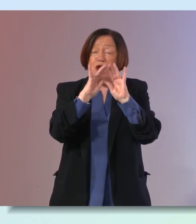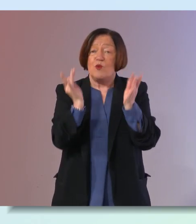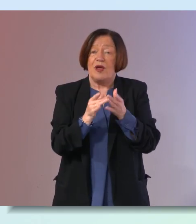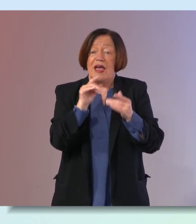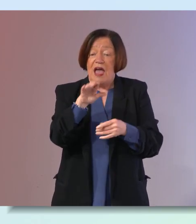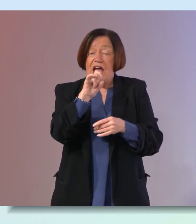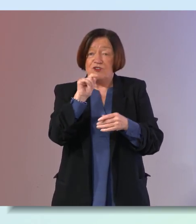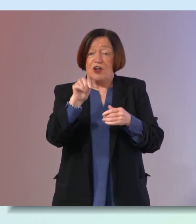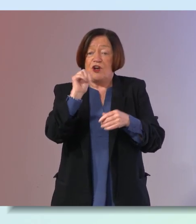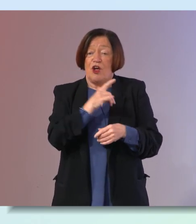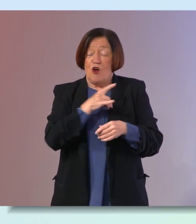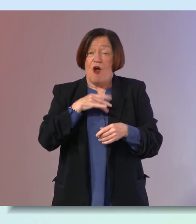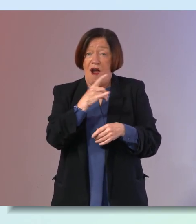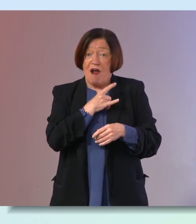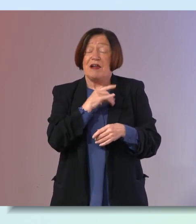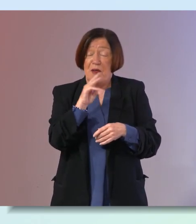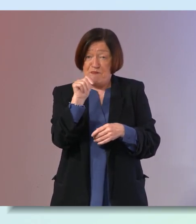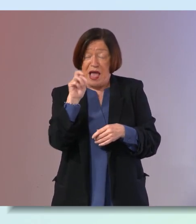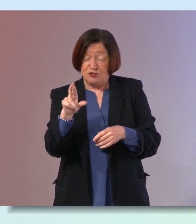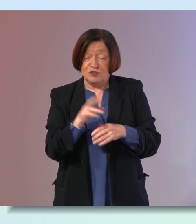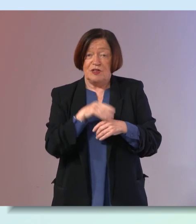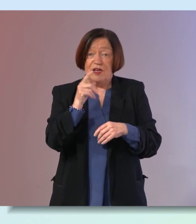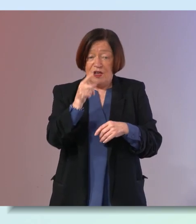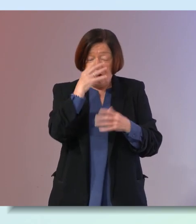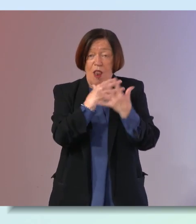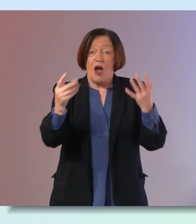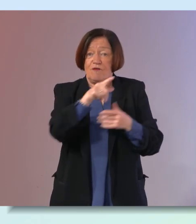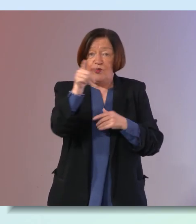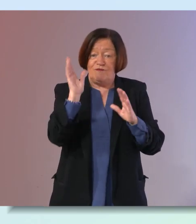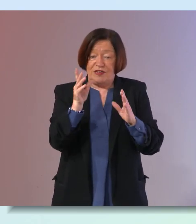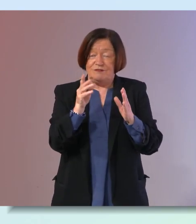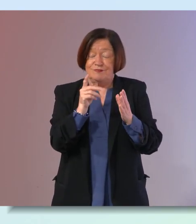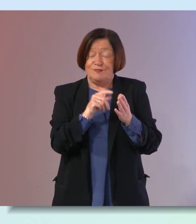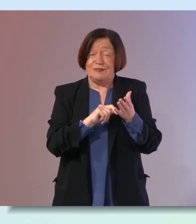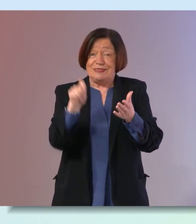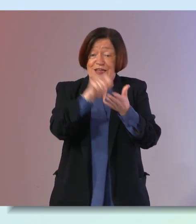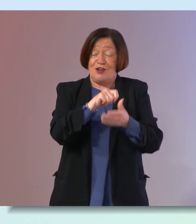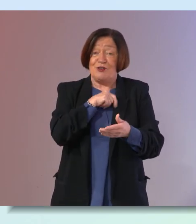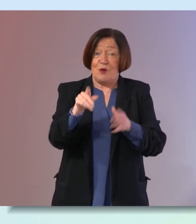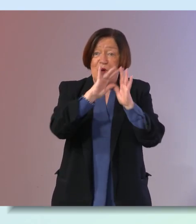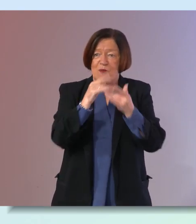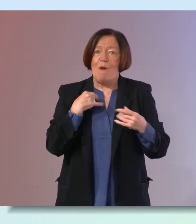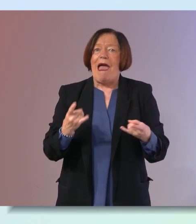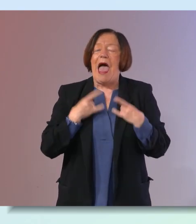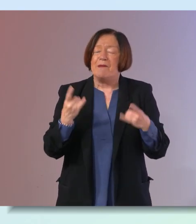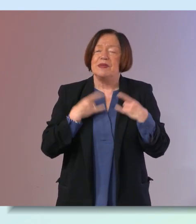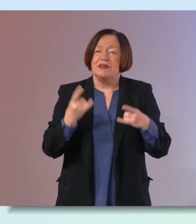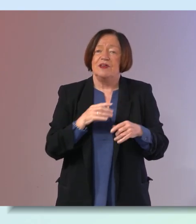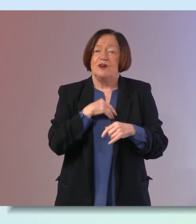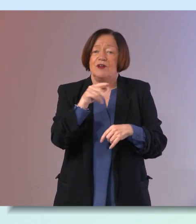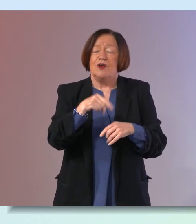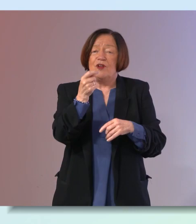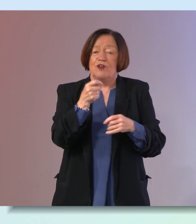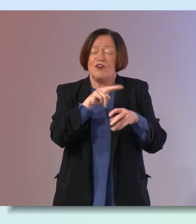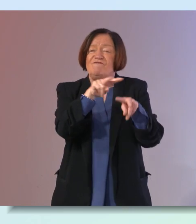hashtag is her heart matters i know thousands of you have signed up to the webinar so we're very very happy with that and we're going to play a little